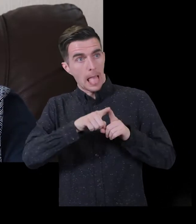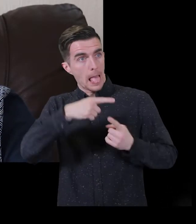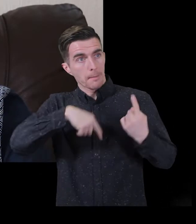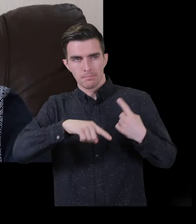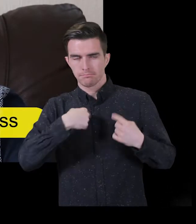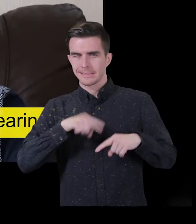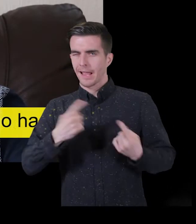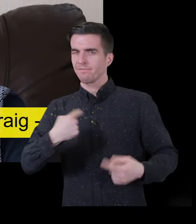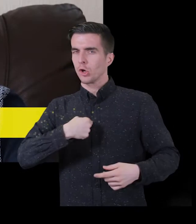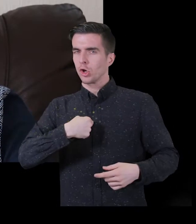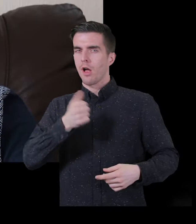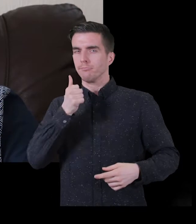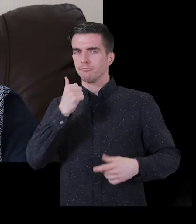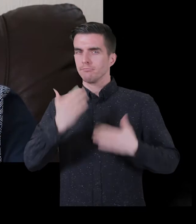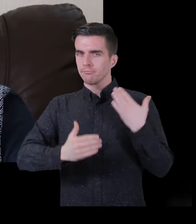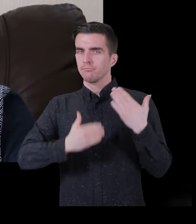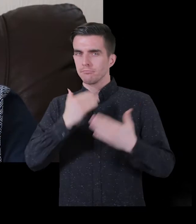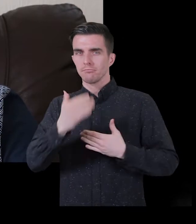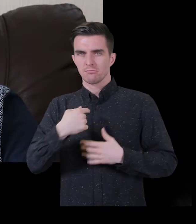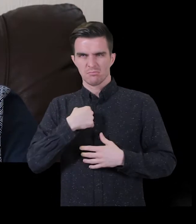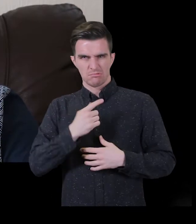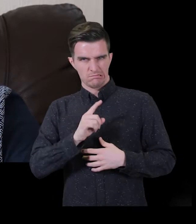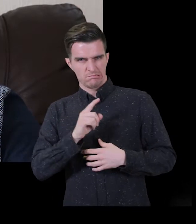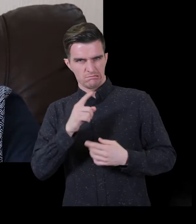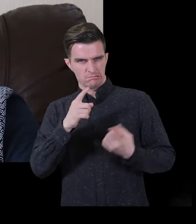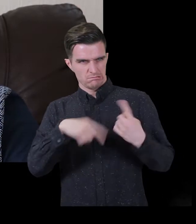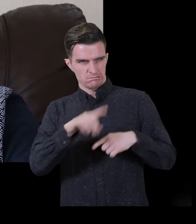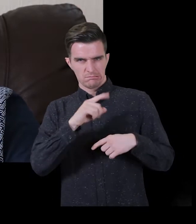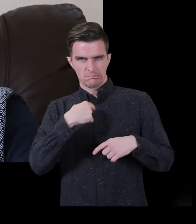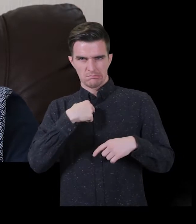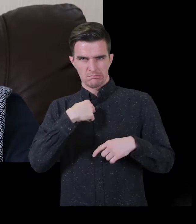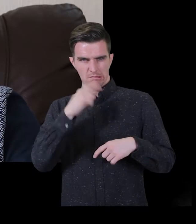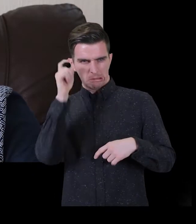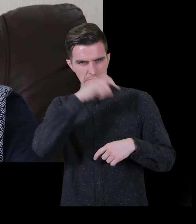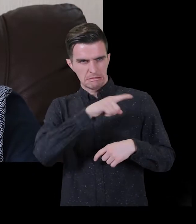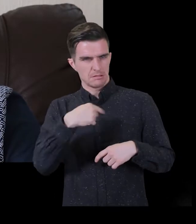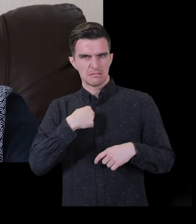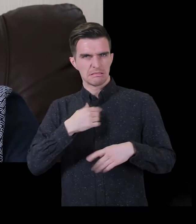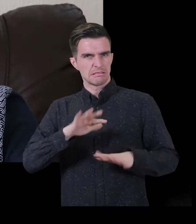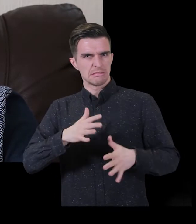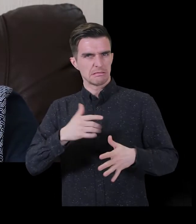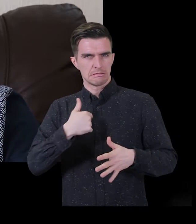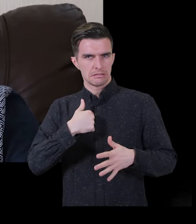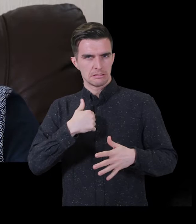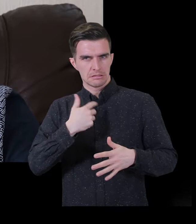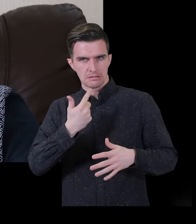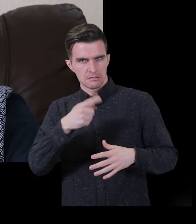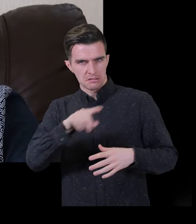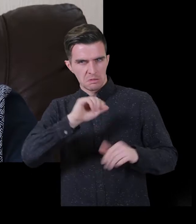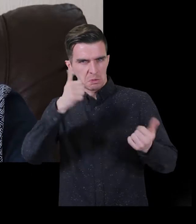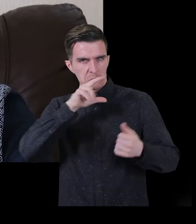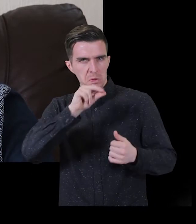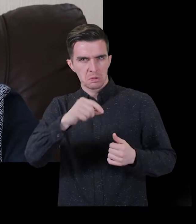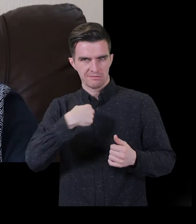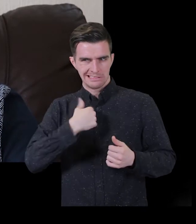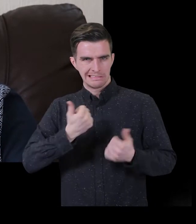Although from a very young age, I began to realise I was different in some way from the other children. And the way that came